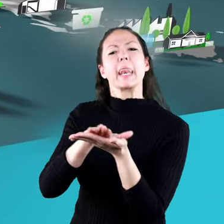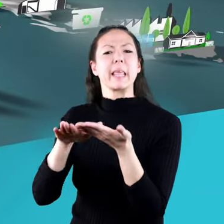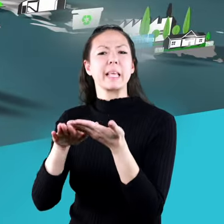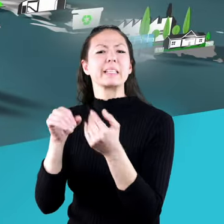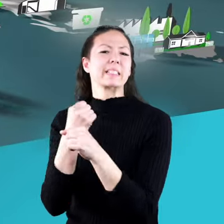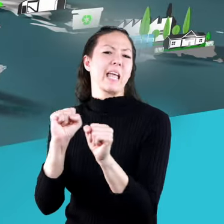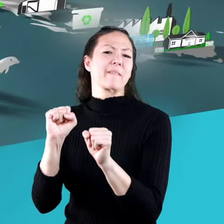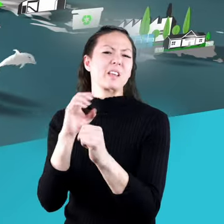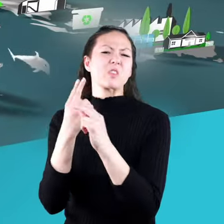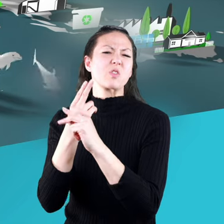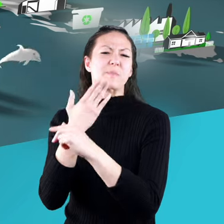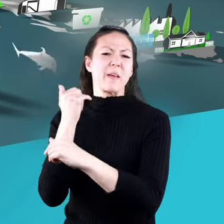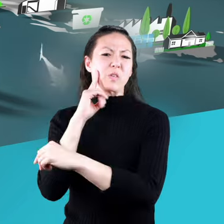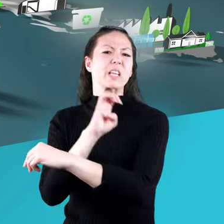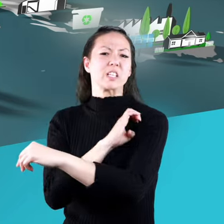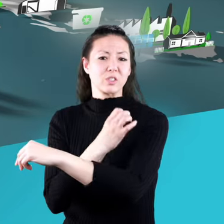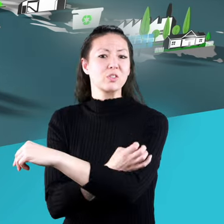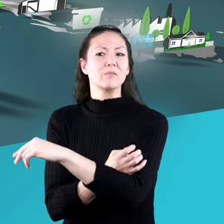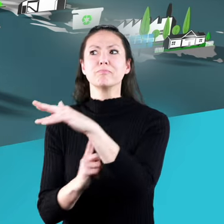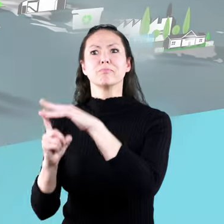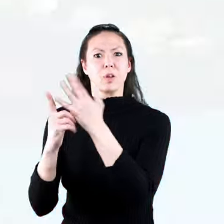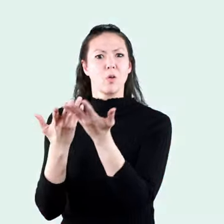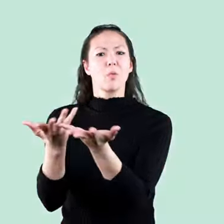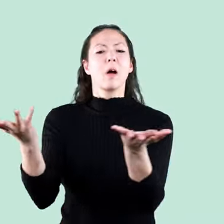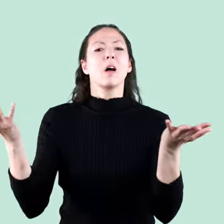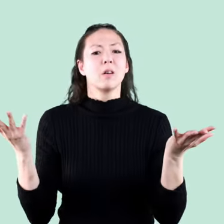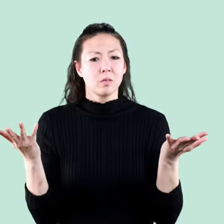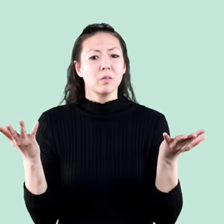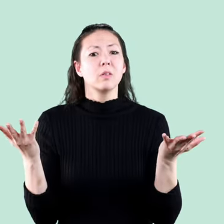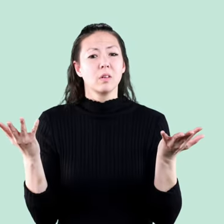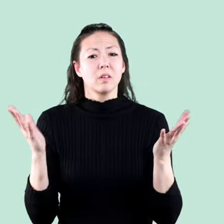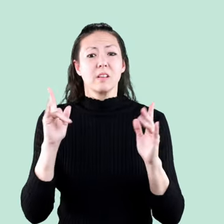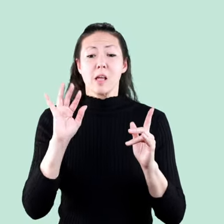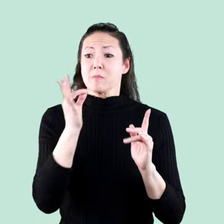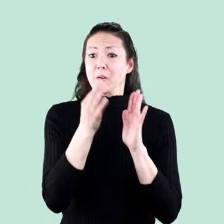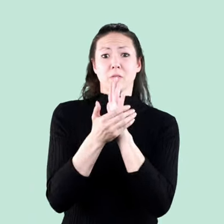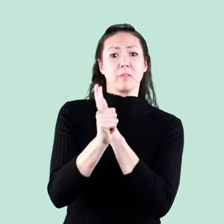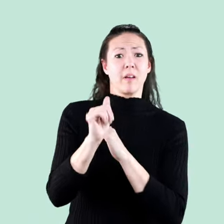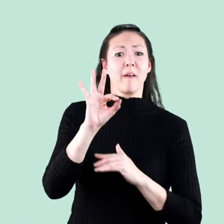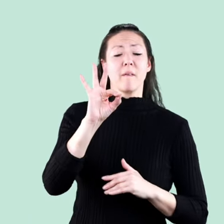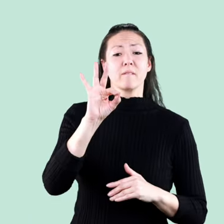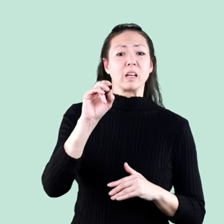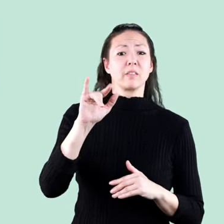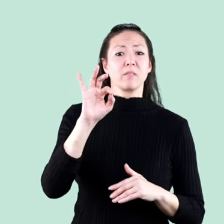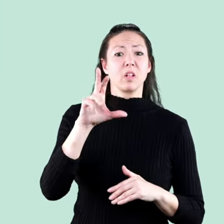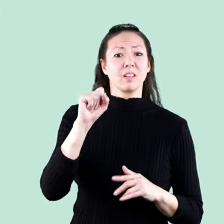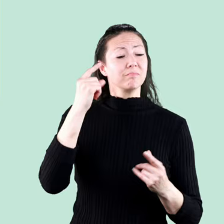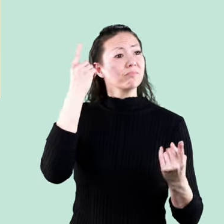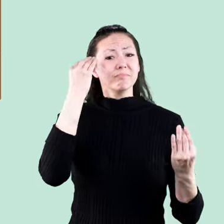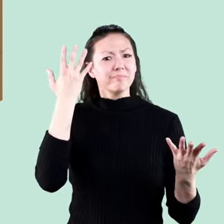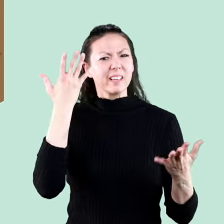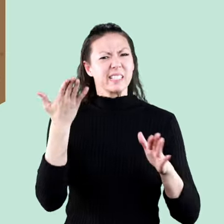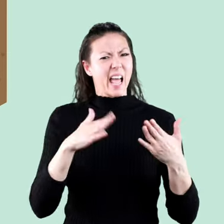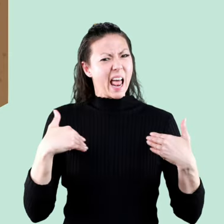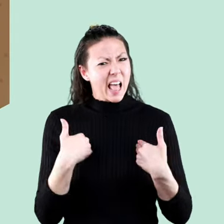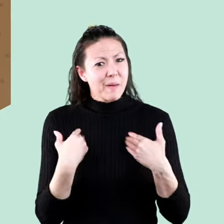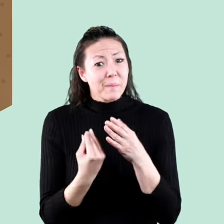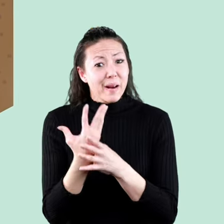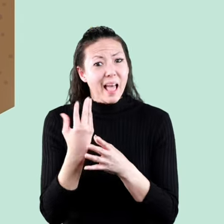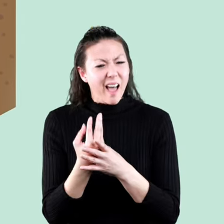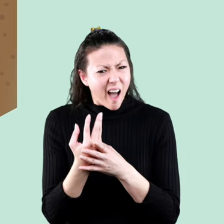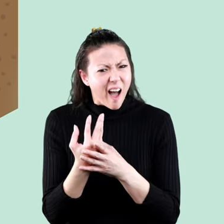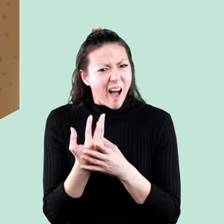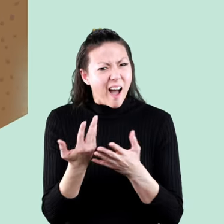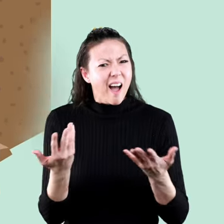forms of energy that exist all around us. So now that you're an expert on fossil fuels, you'll never think about dead plants and